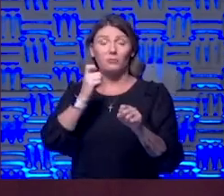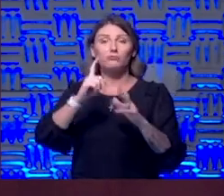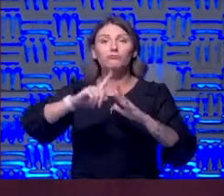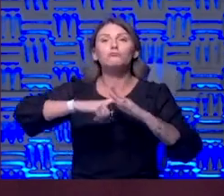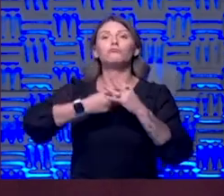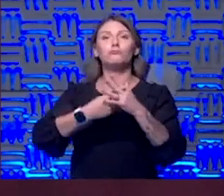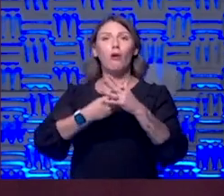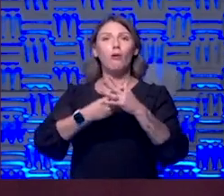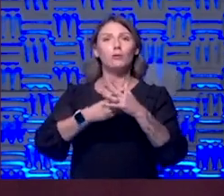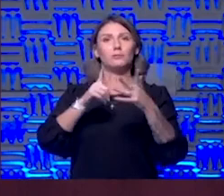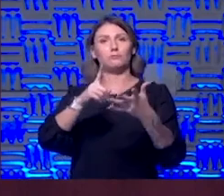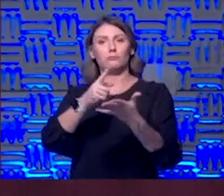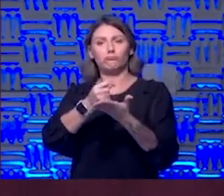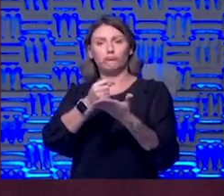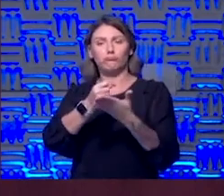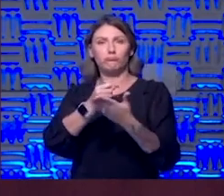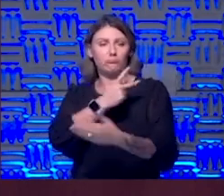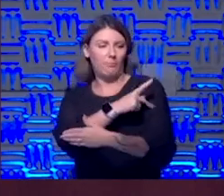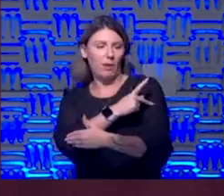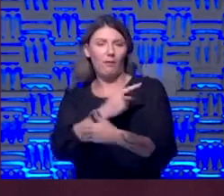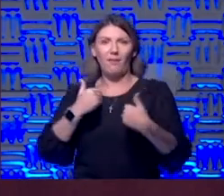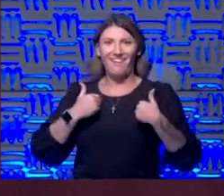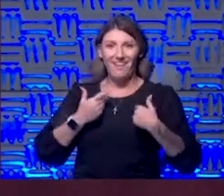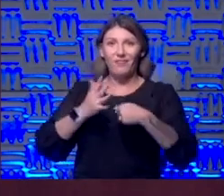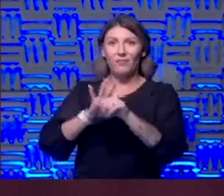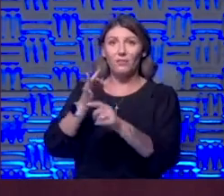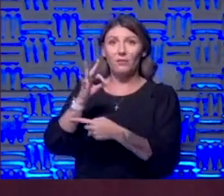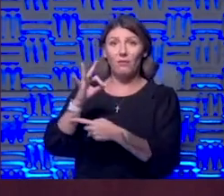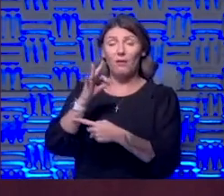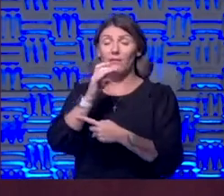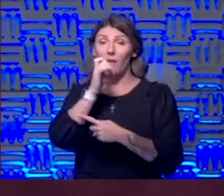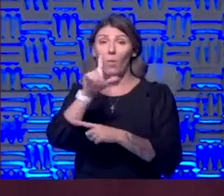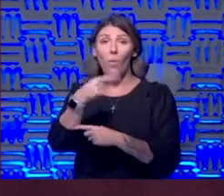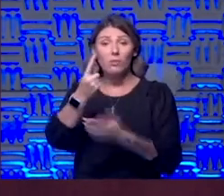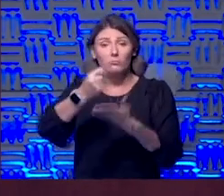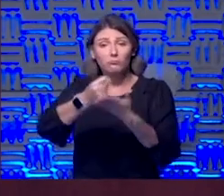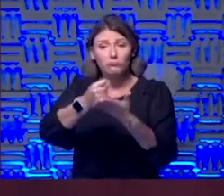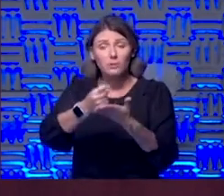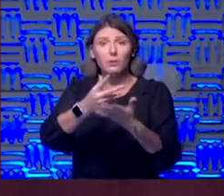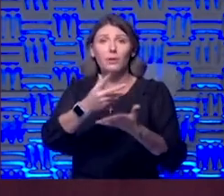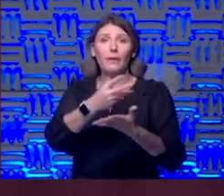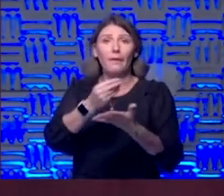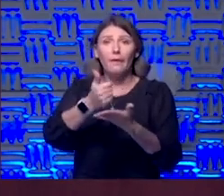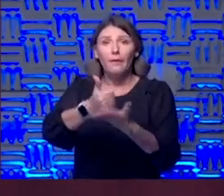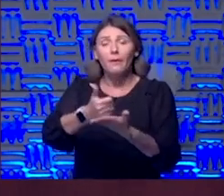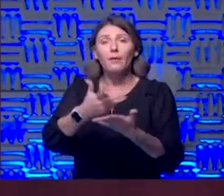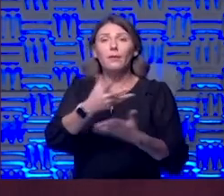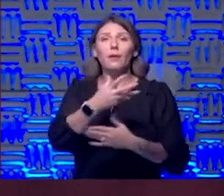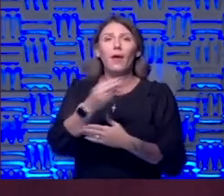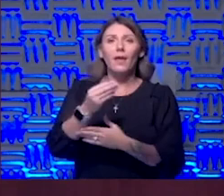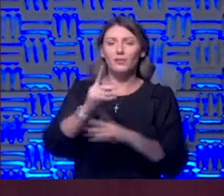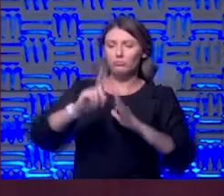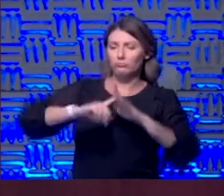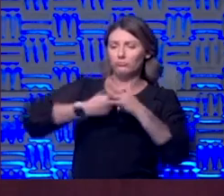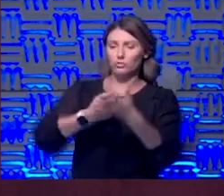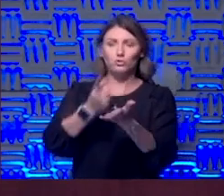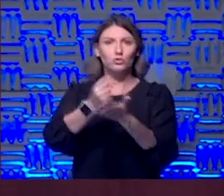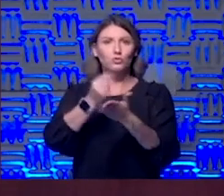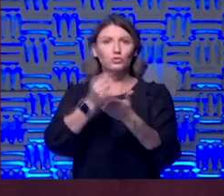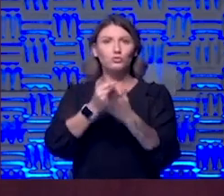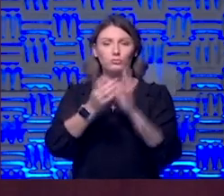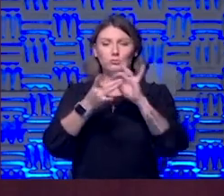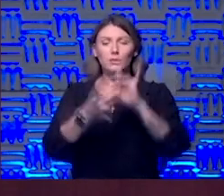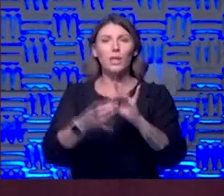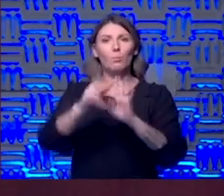patients with COVID-19 and not only that we treated patients with COVID-19 but we started to treat them according to protocols